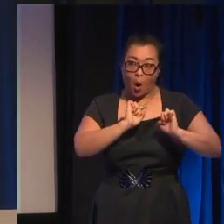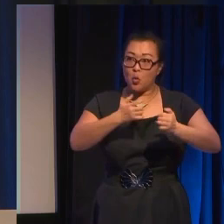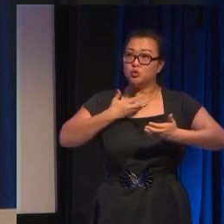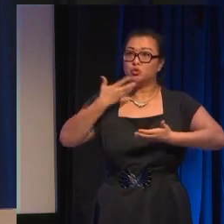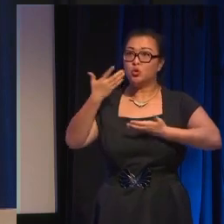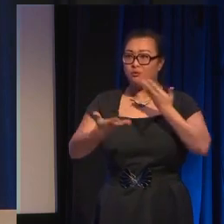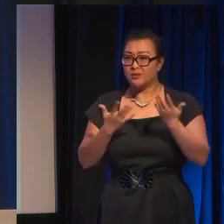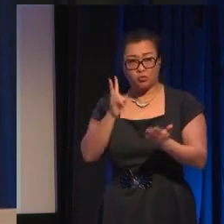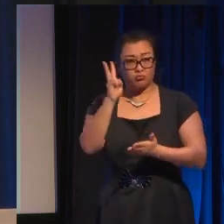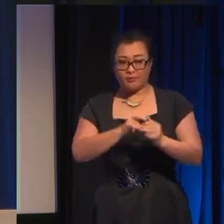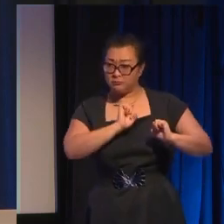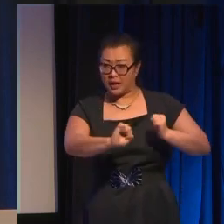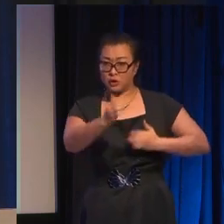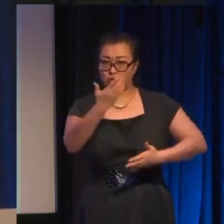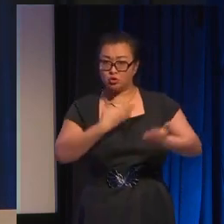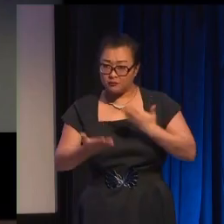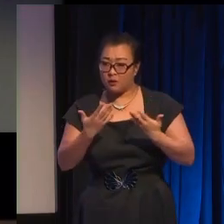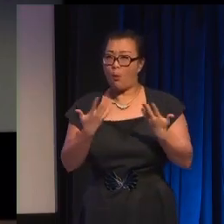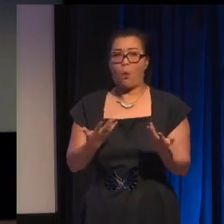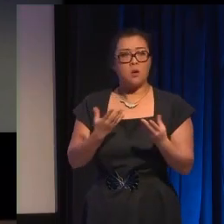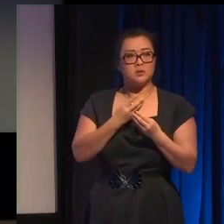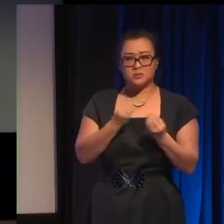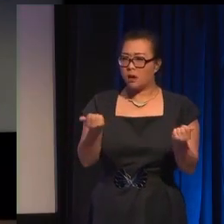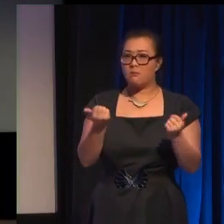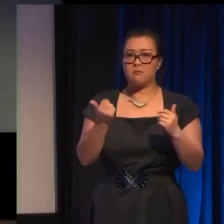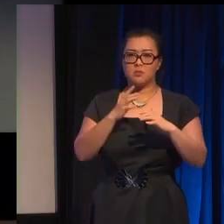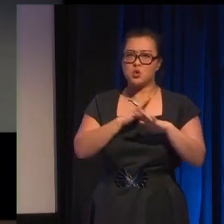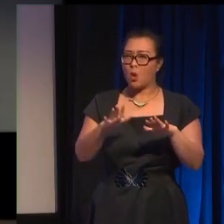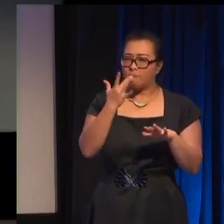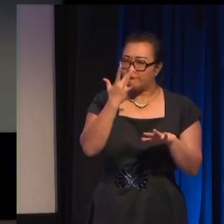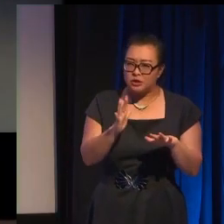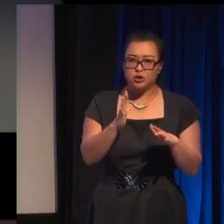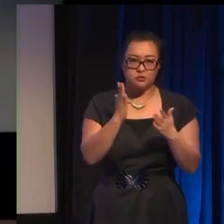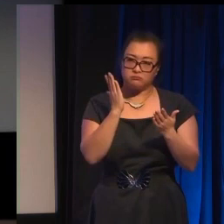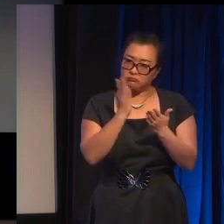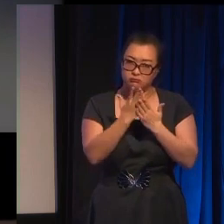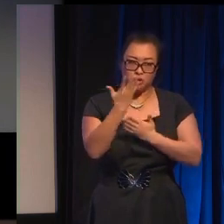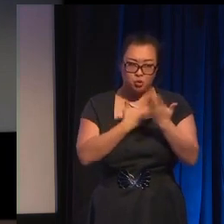-fiction by authors who are embedded in the subject matter and not just reporting clinically from the outside